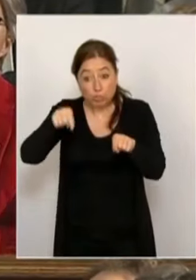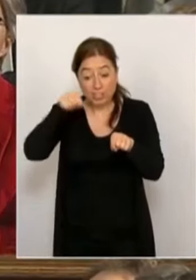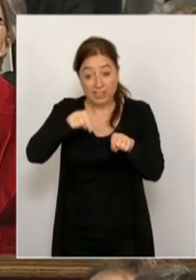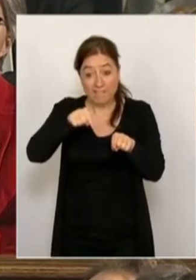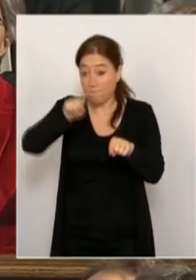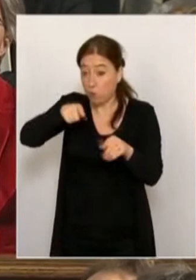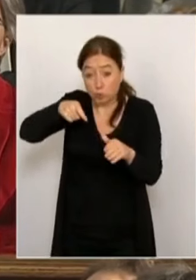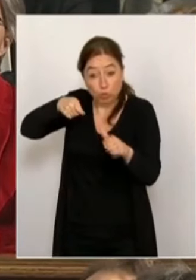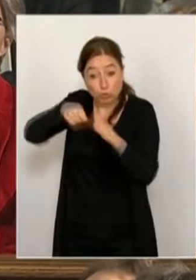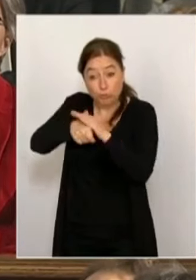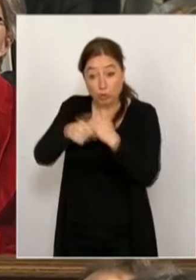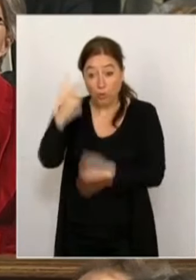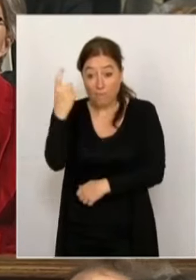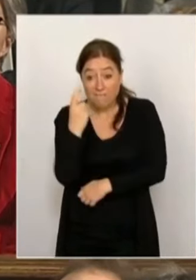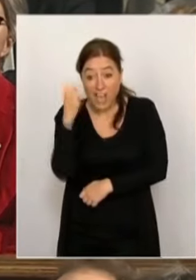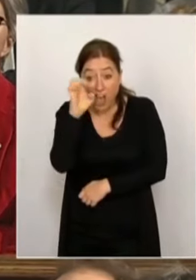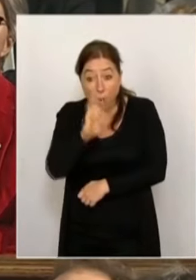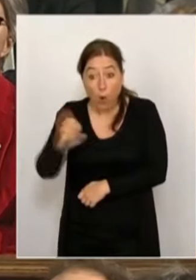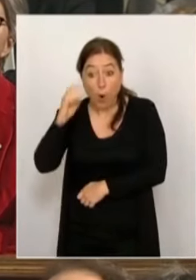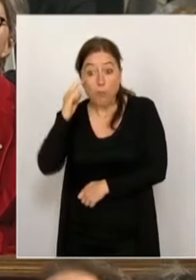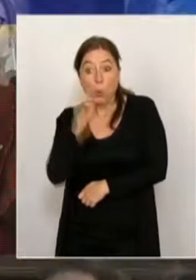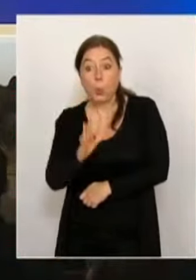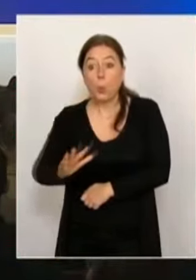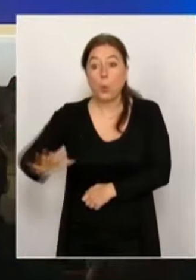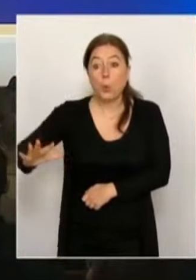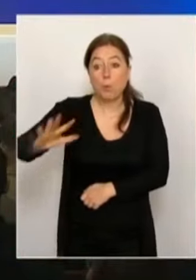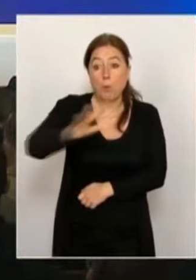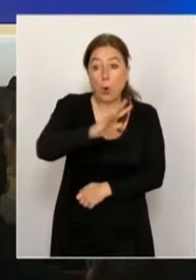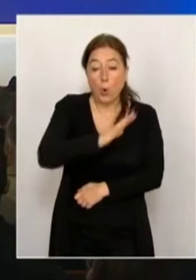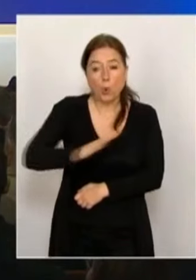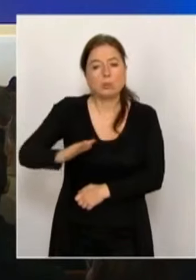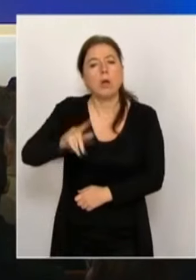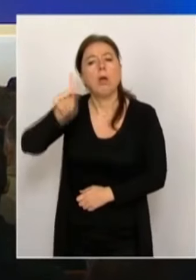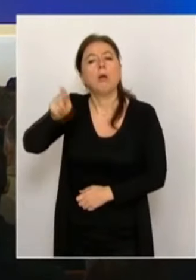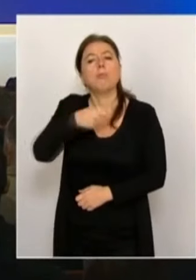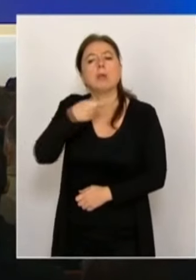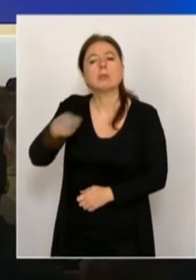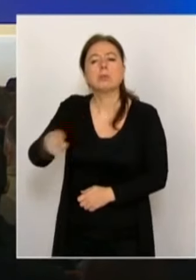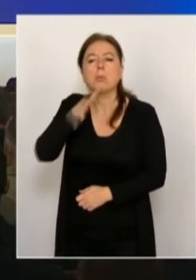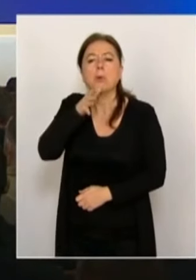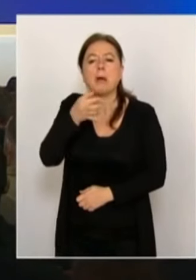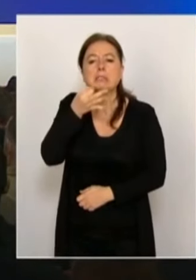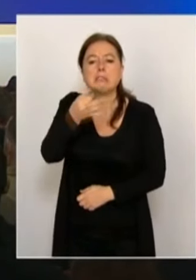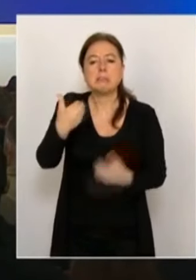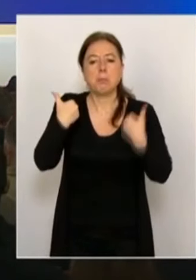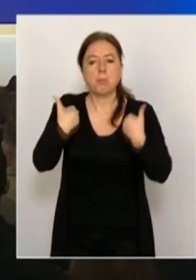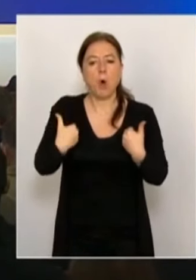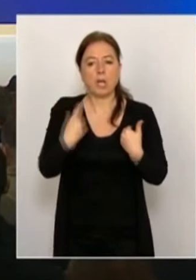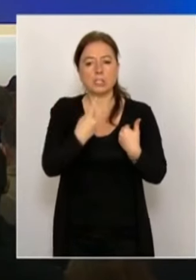We need more subsidies. We need to make an effort through our budgets.